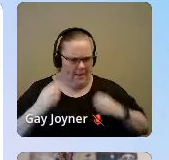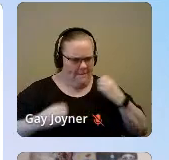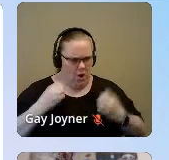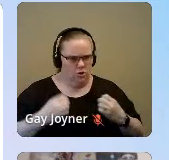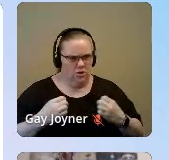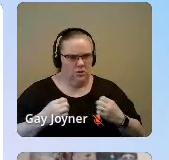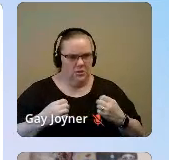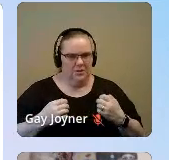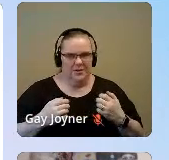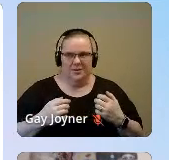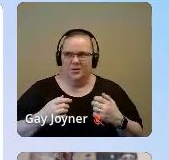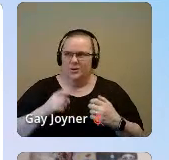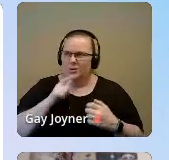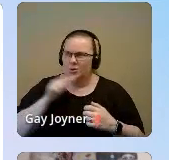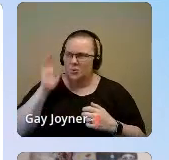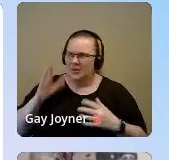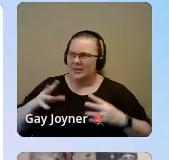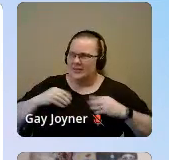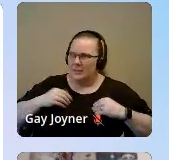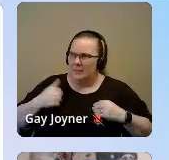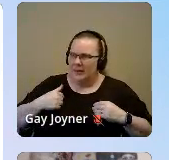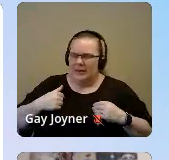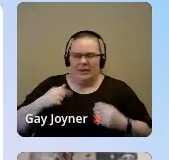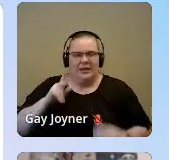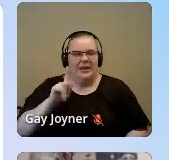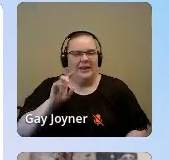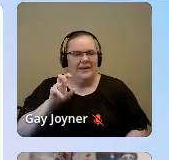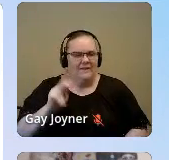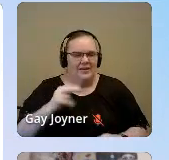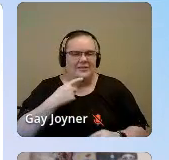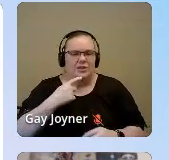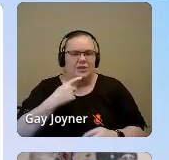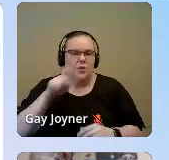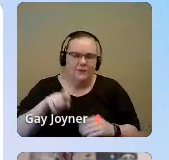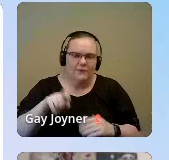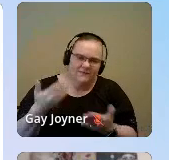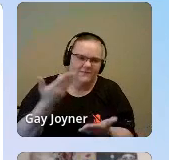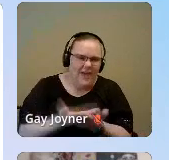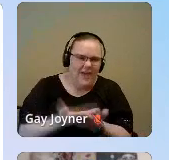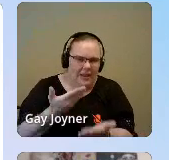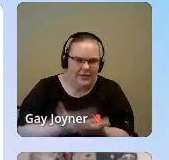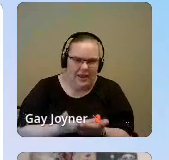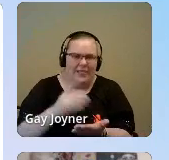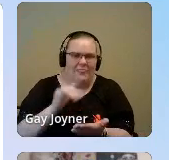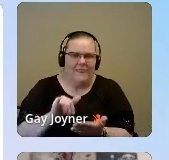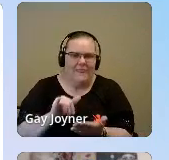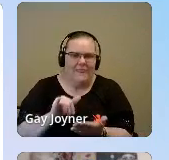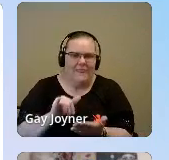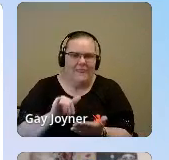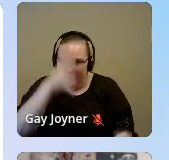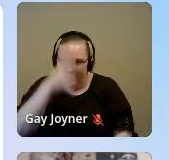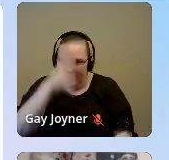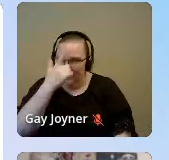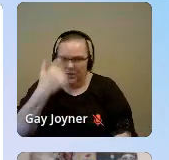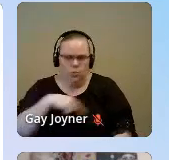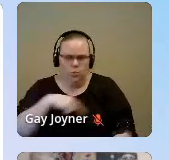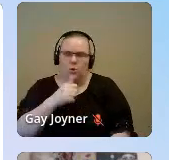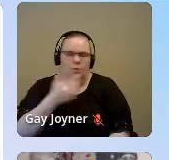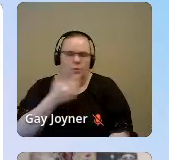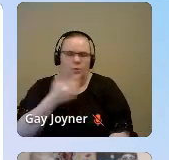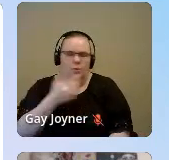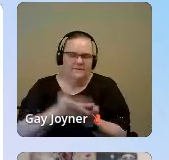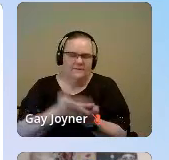Who is going to accept me? Kevin says you first have to validate that individual, validate that black man because we don't get validated enough.